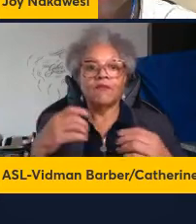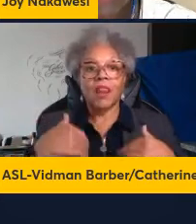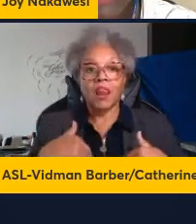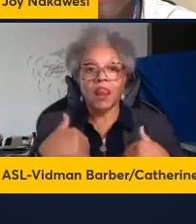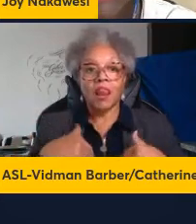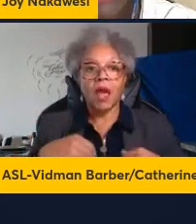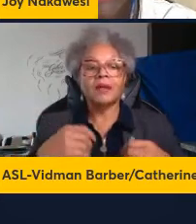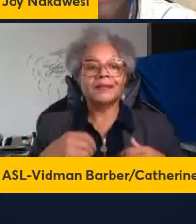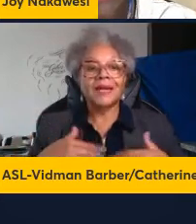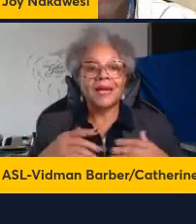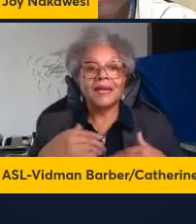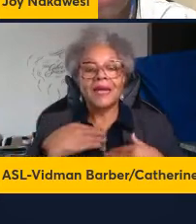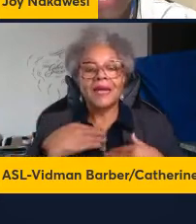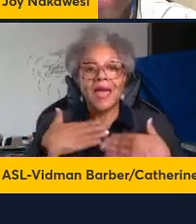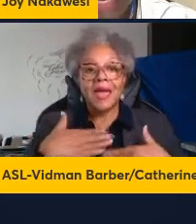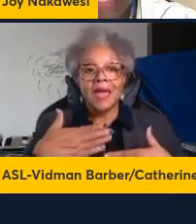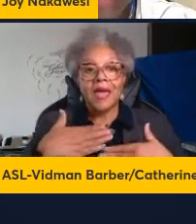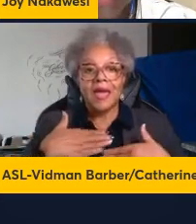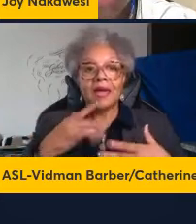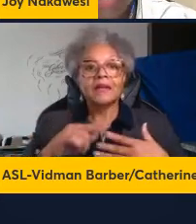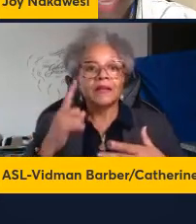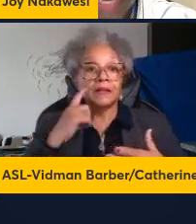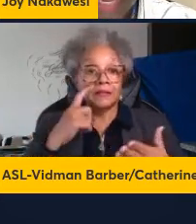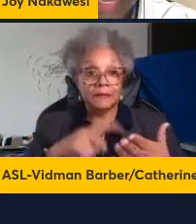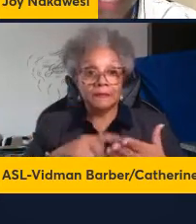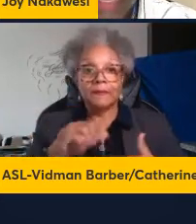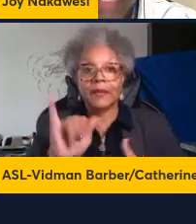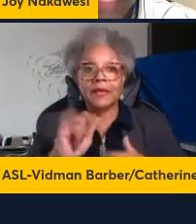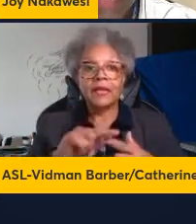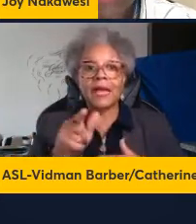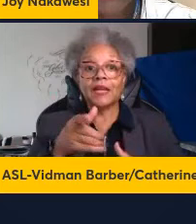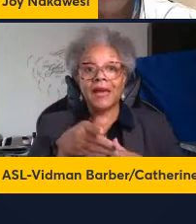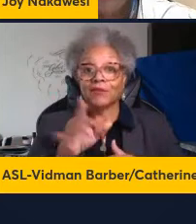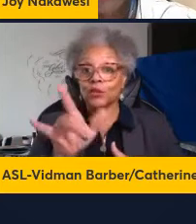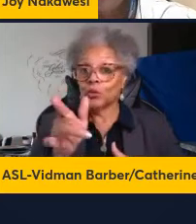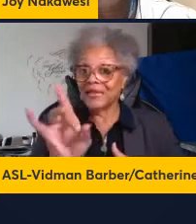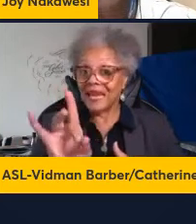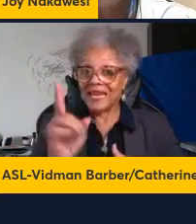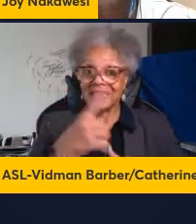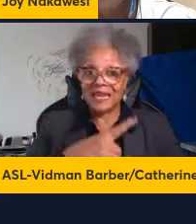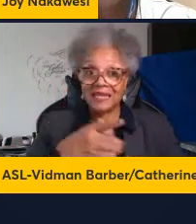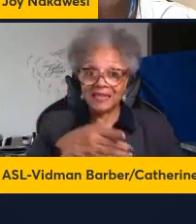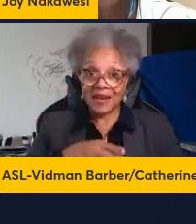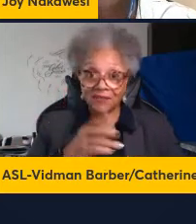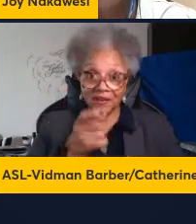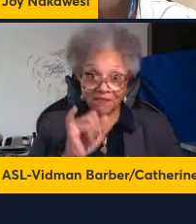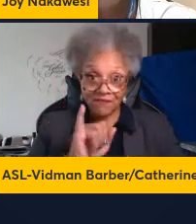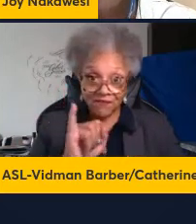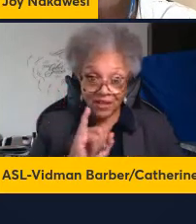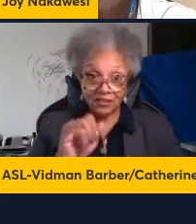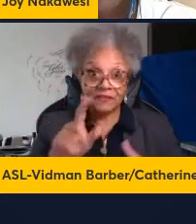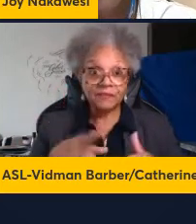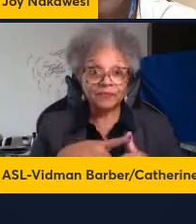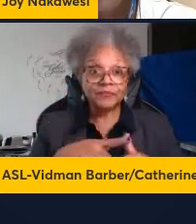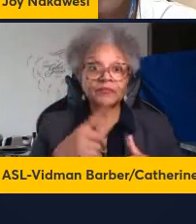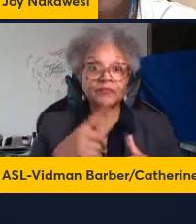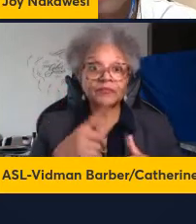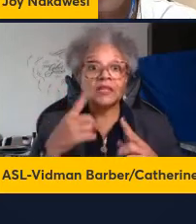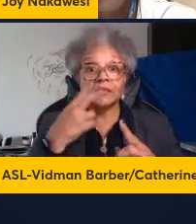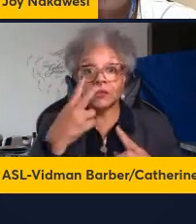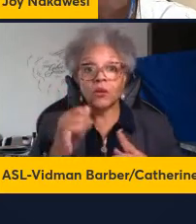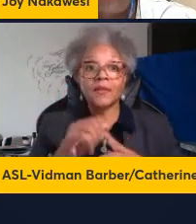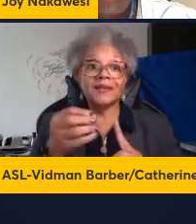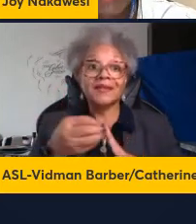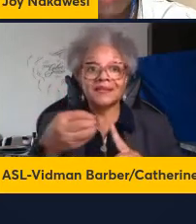we also showed that these cells can still be detected 28 days later and this we have also showed that this expansion is